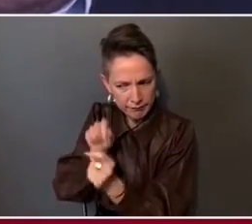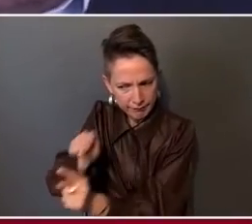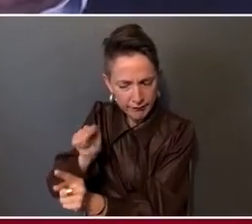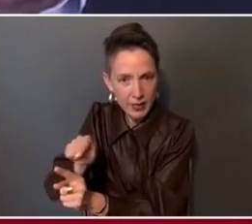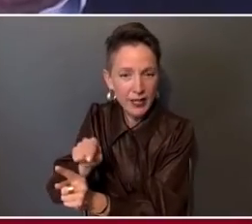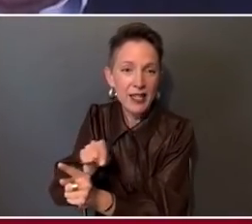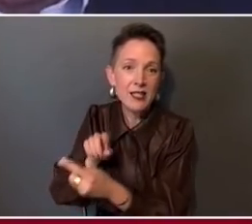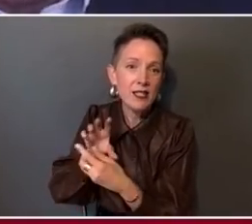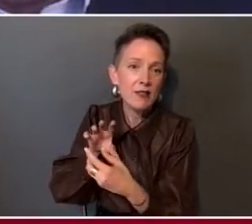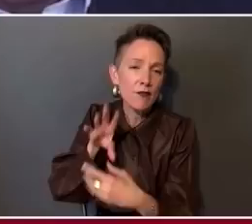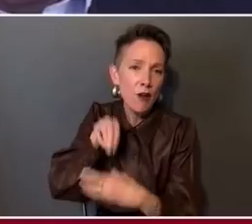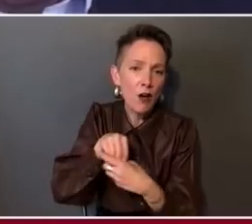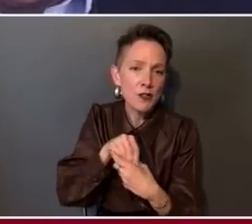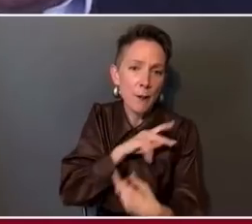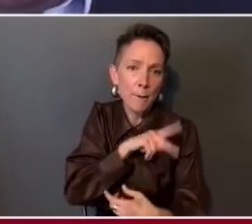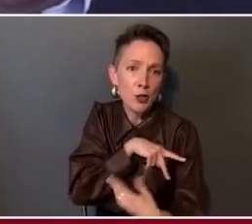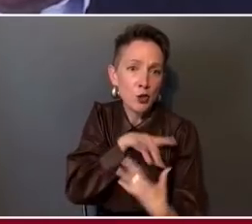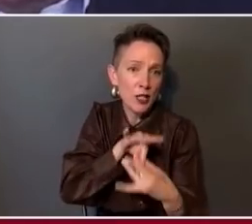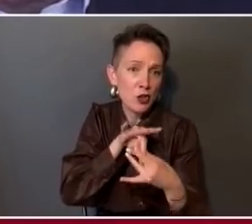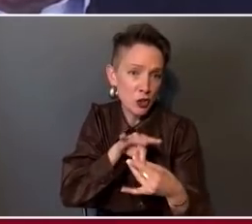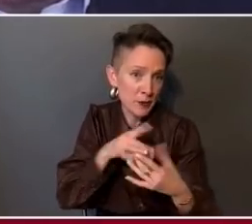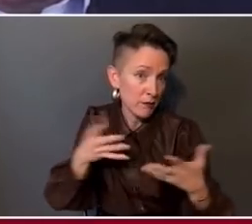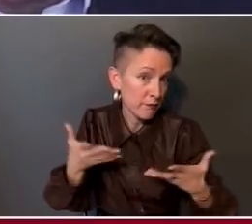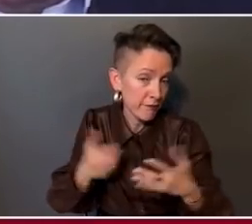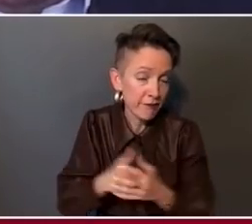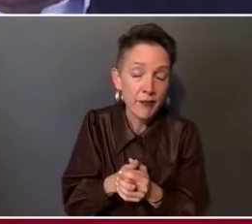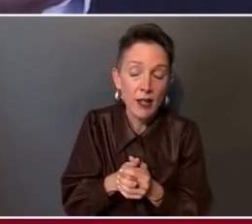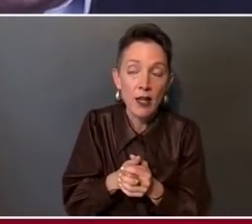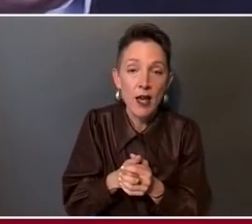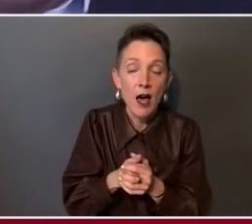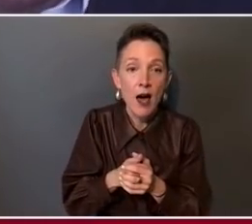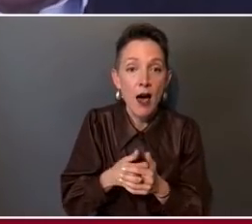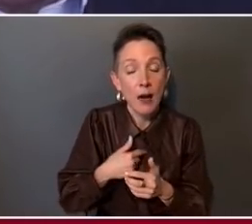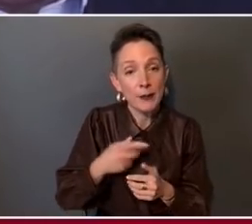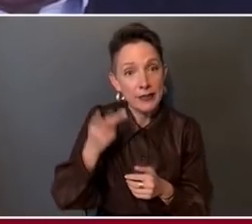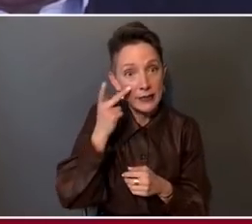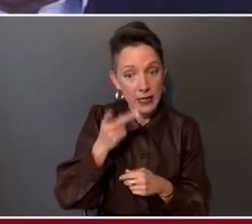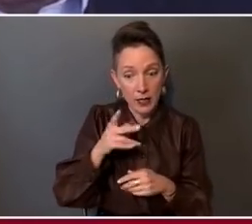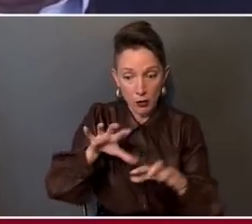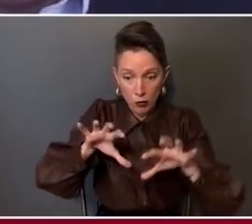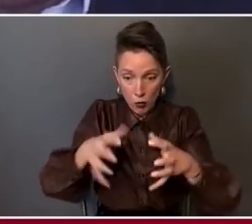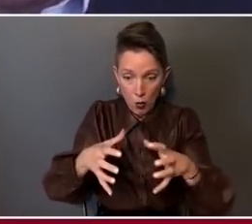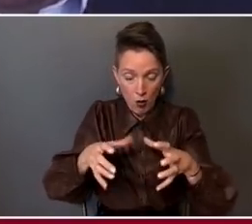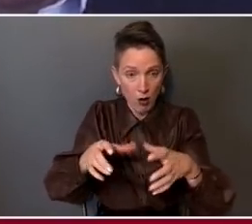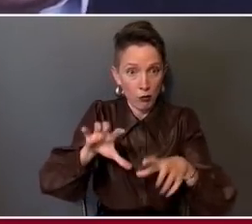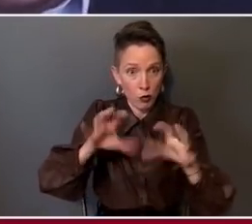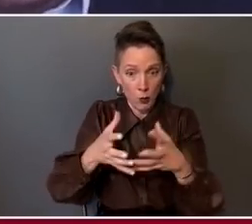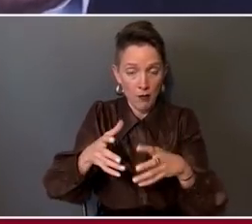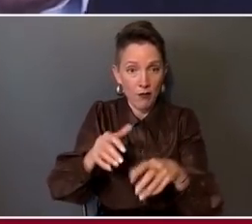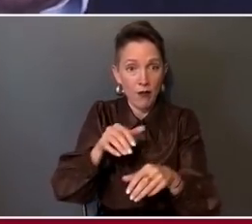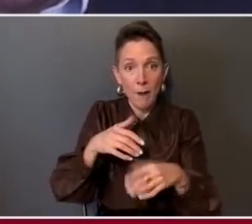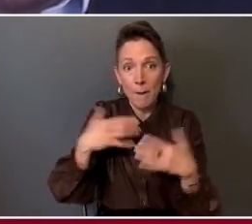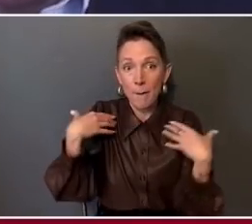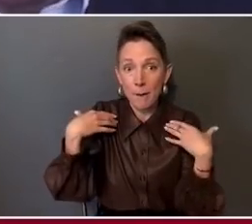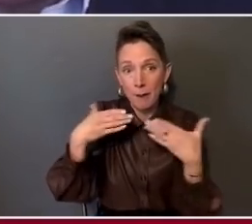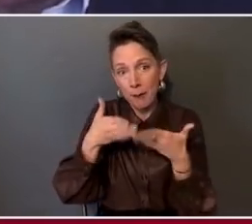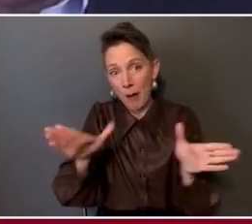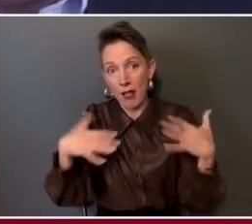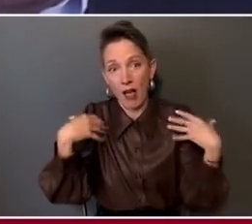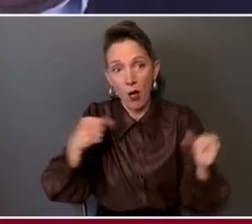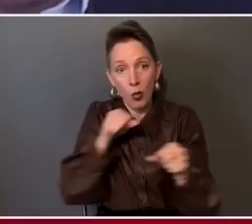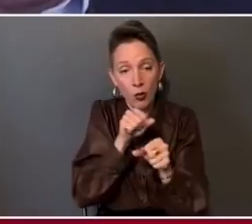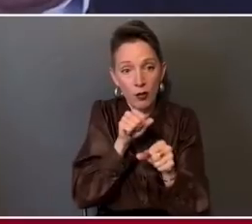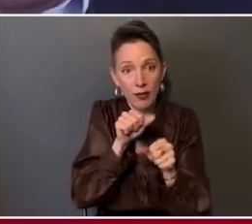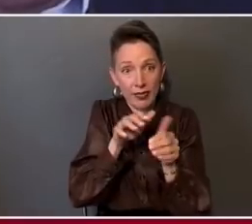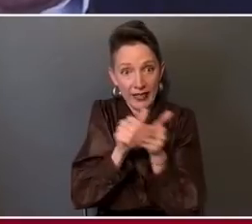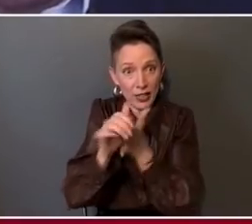relationships. I'm watching a core group of public health leaders who are walking